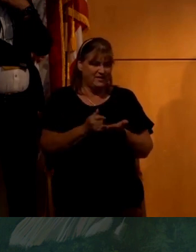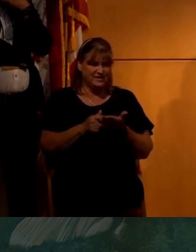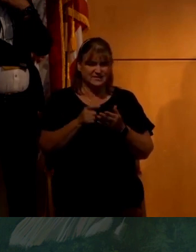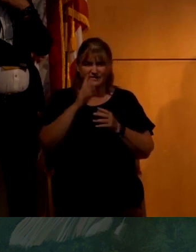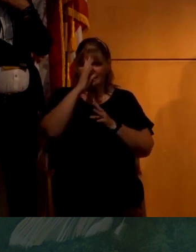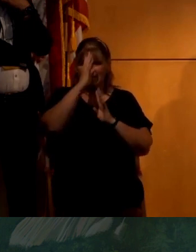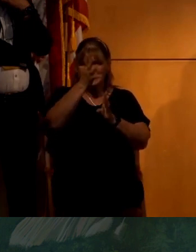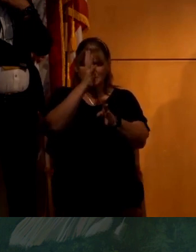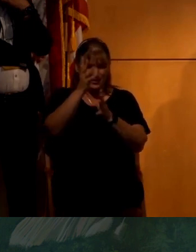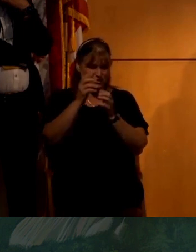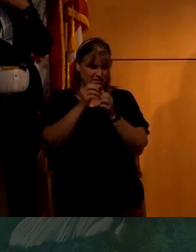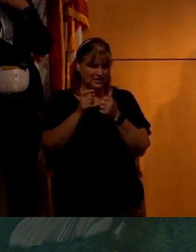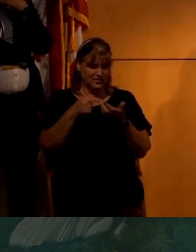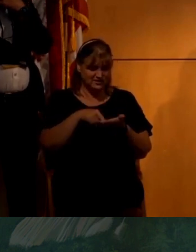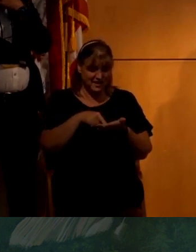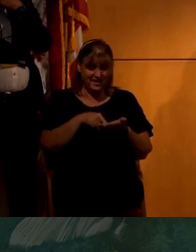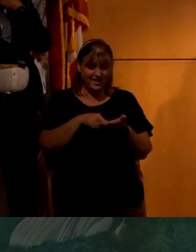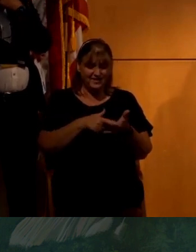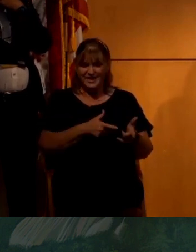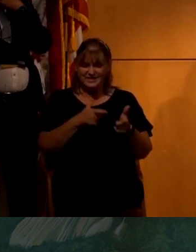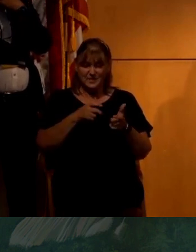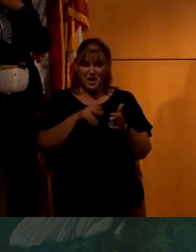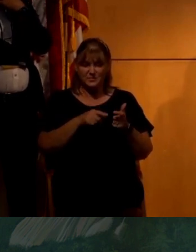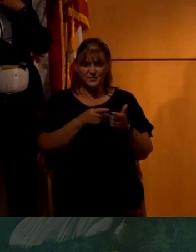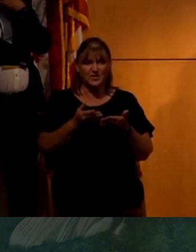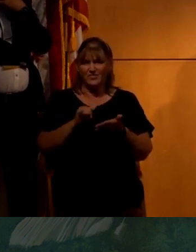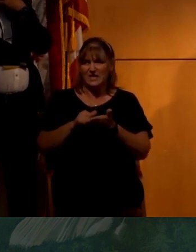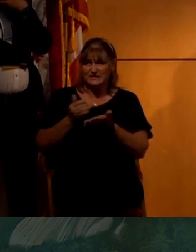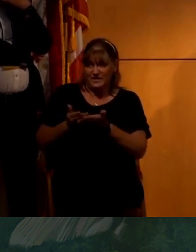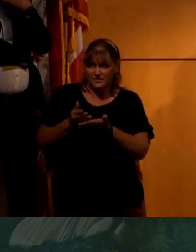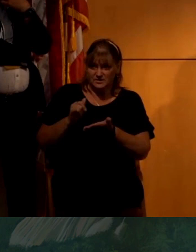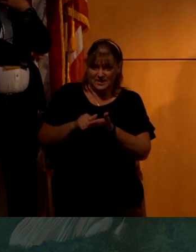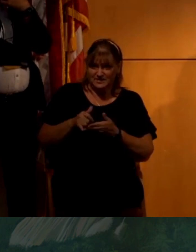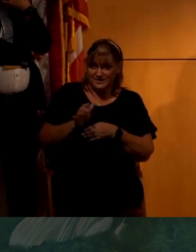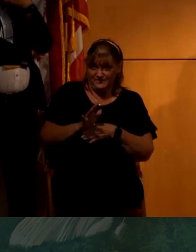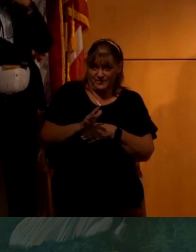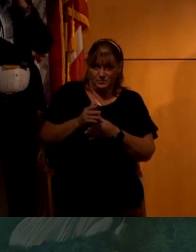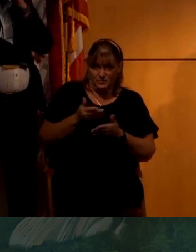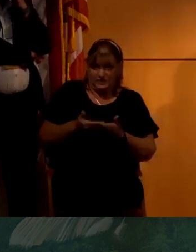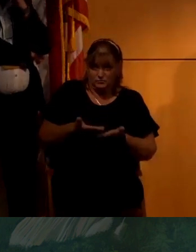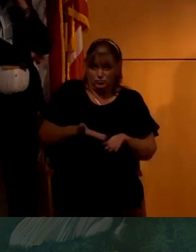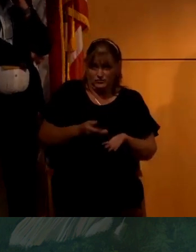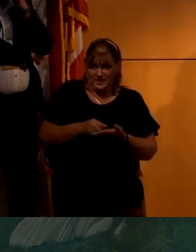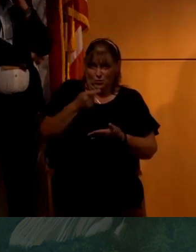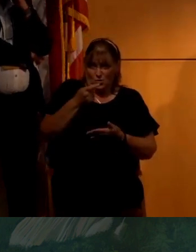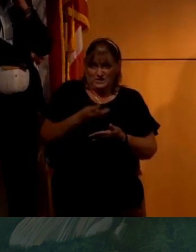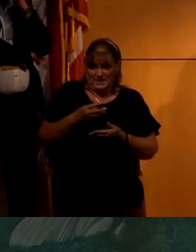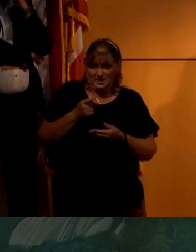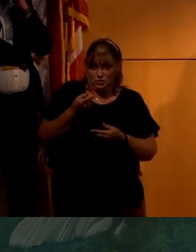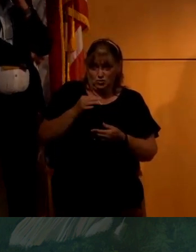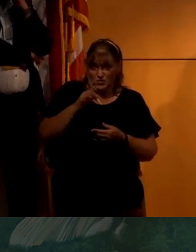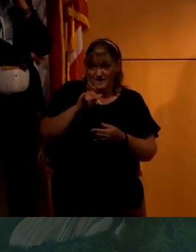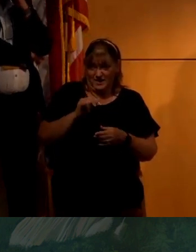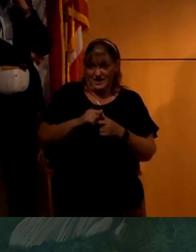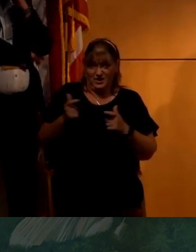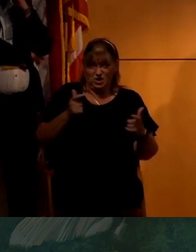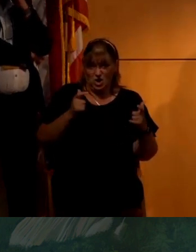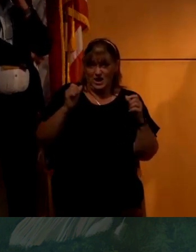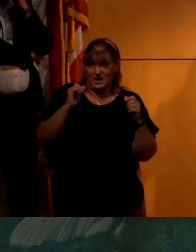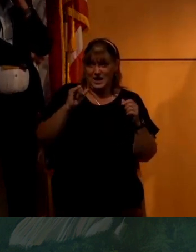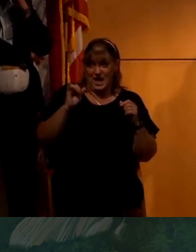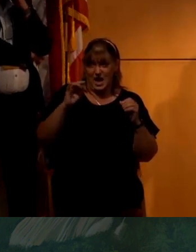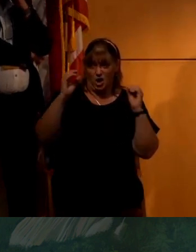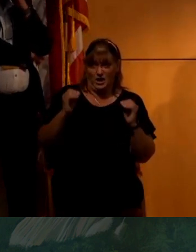conspiracy that, that, you know, they just sped the video up is actually evidence that they filmed this in one sixth gravity in a gigantic airless